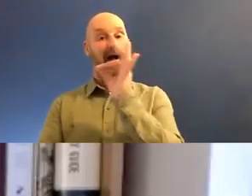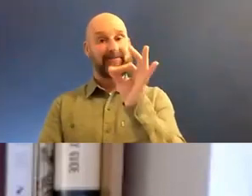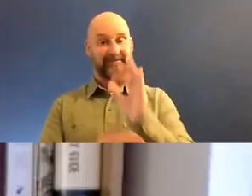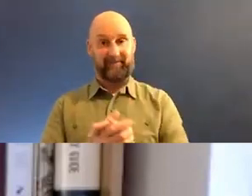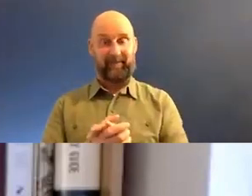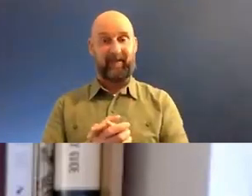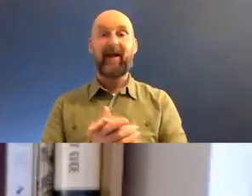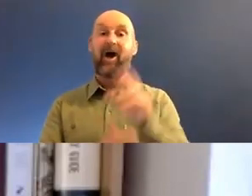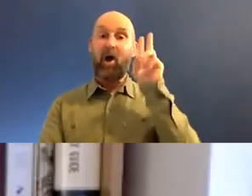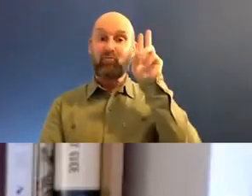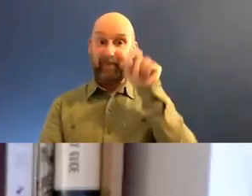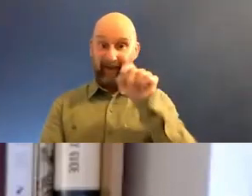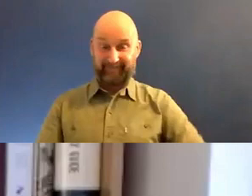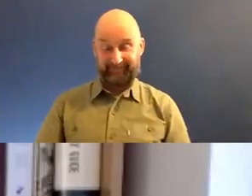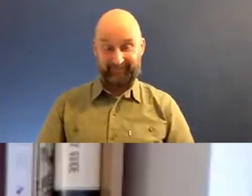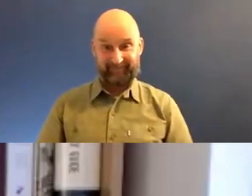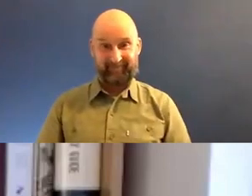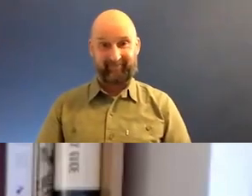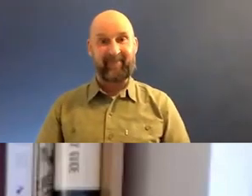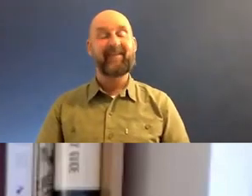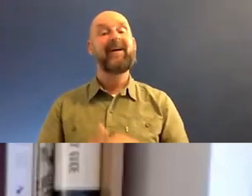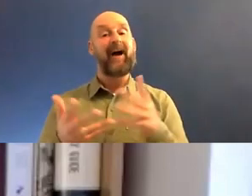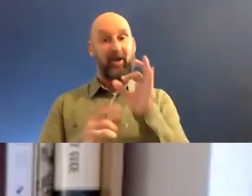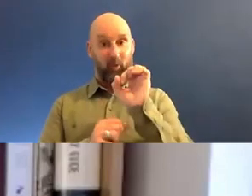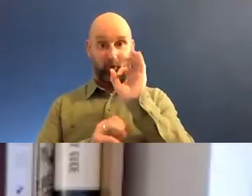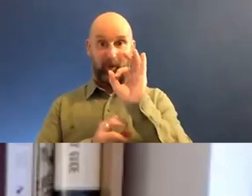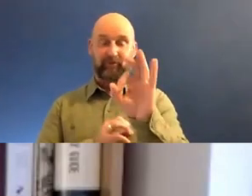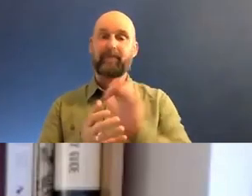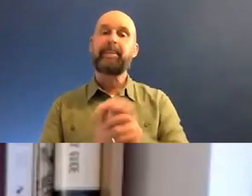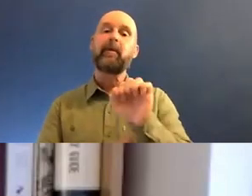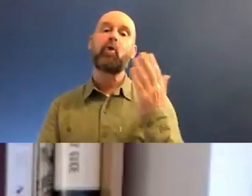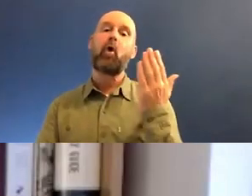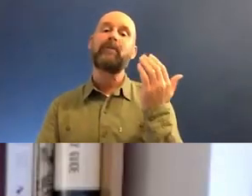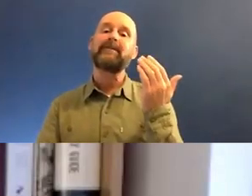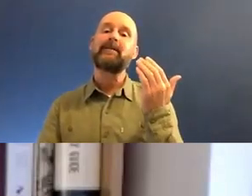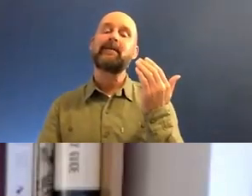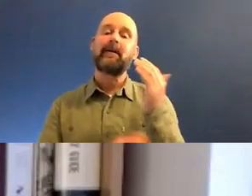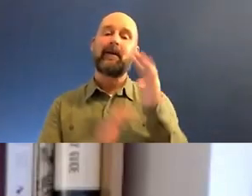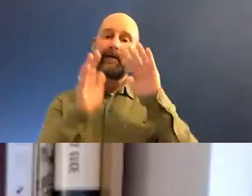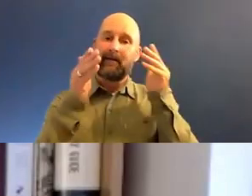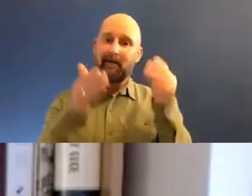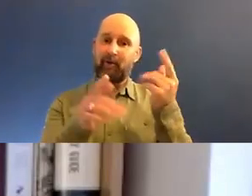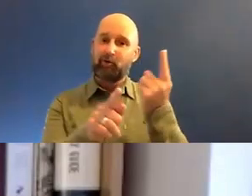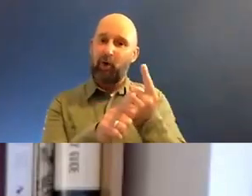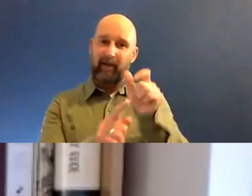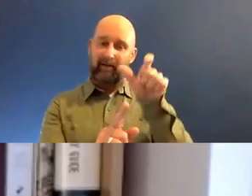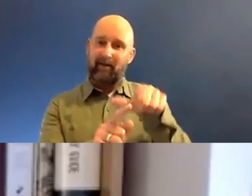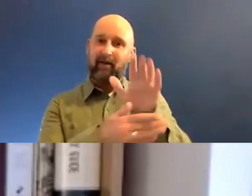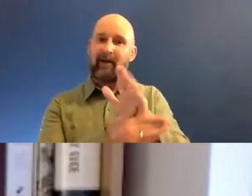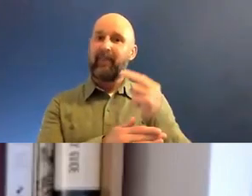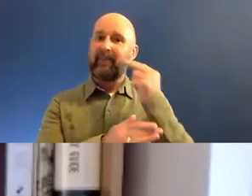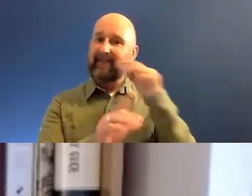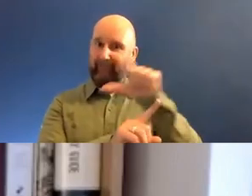for Rabia. So your most recent films of focus on the experience of the deaf